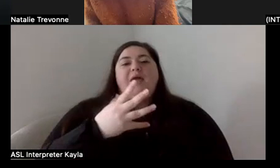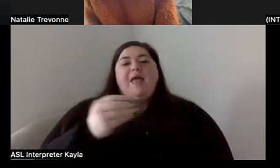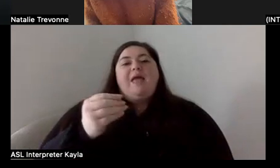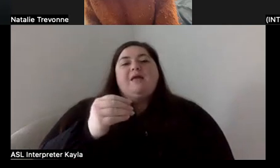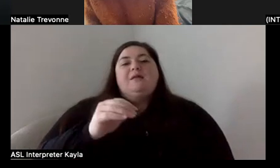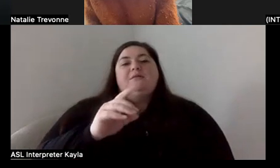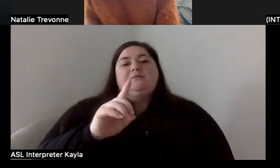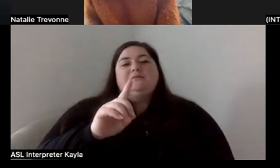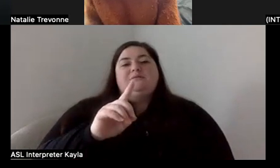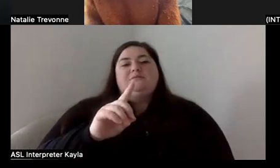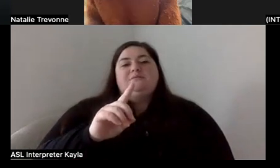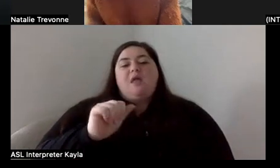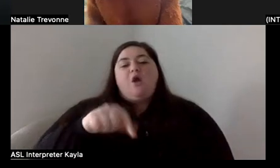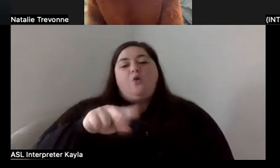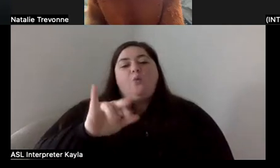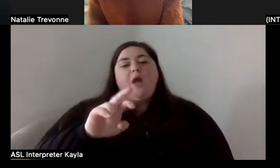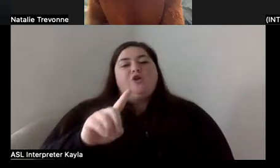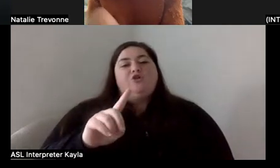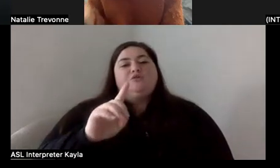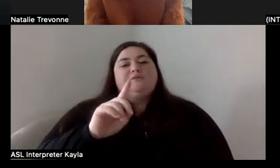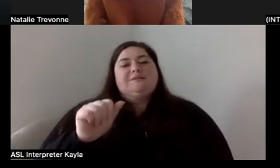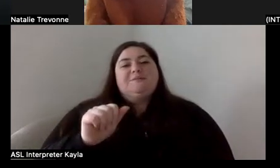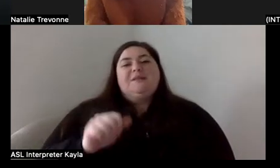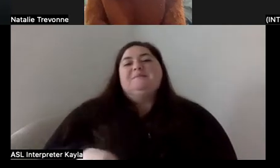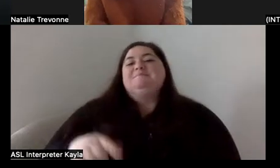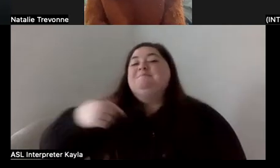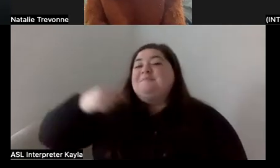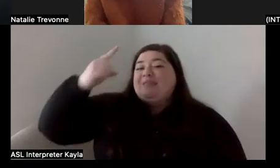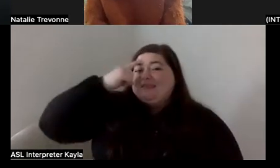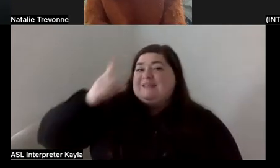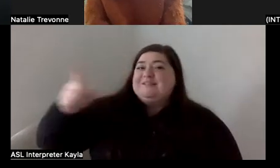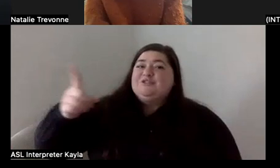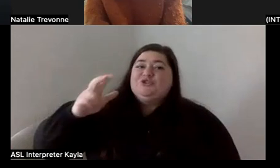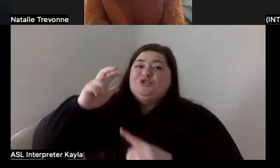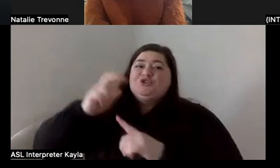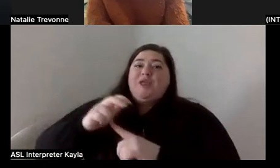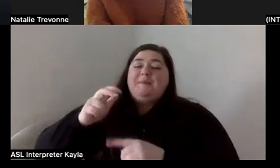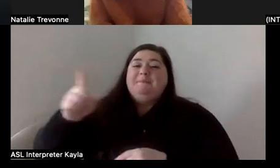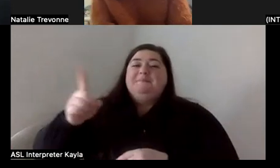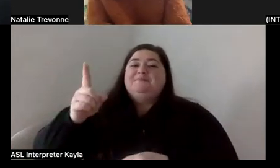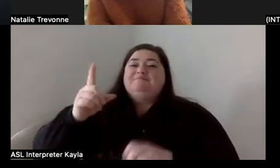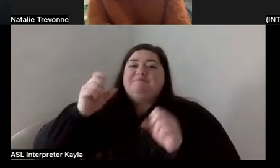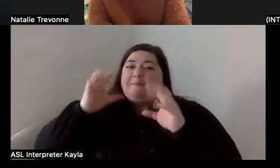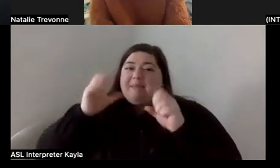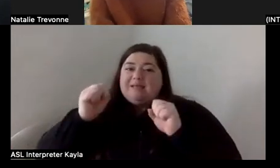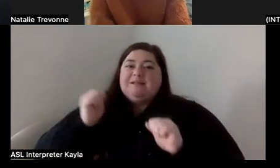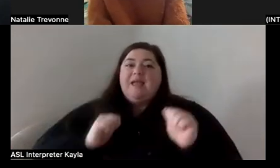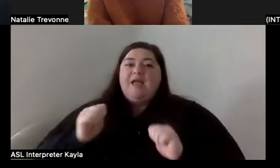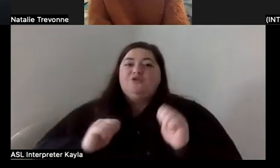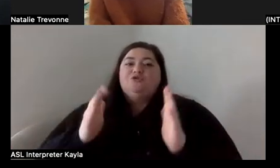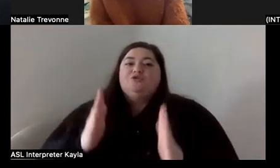Peter Dinklage, I mean, he's a rock star, you know. I think, yeah, he's an unbelievable actor. And